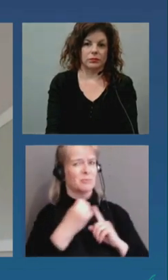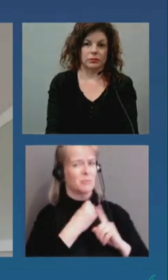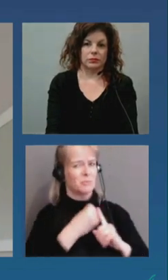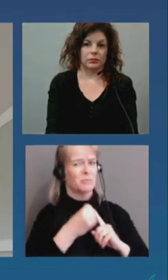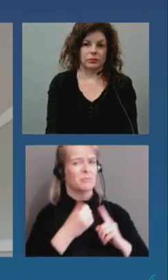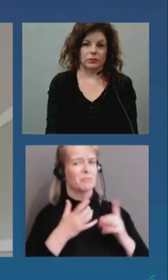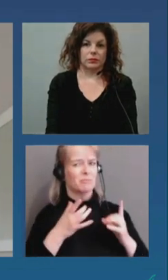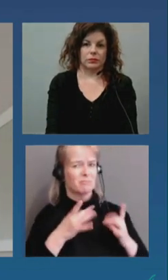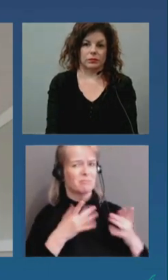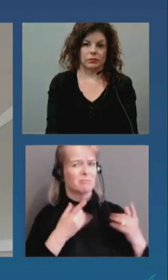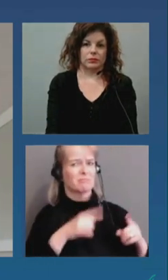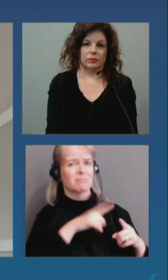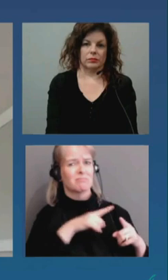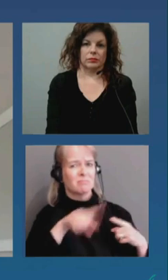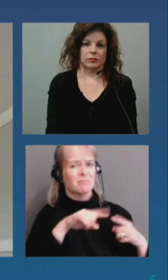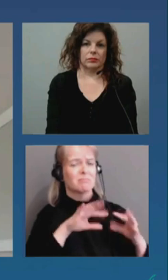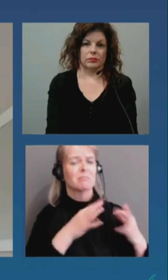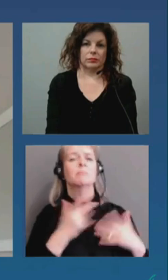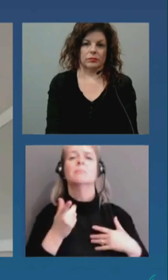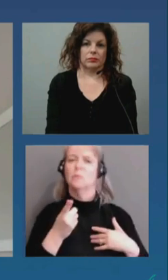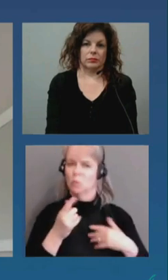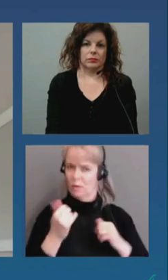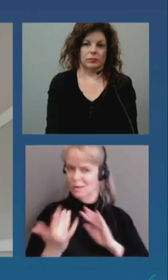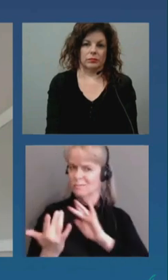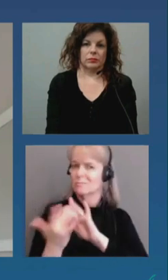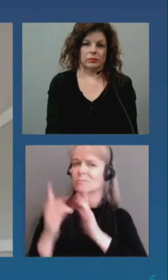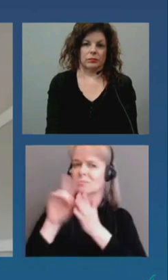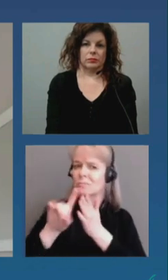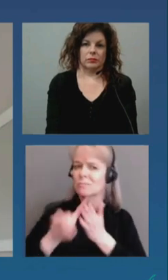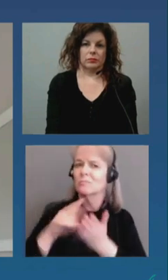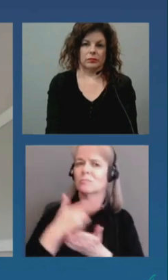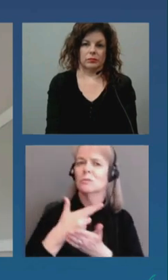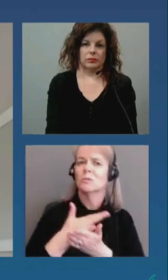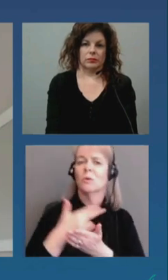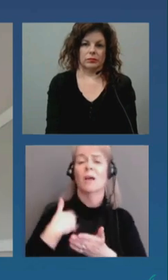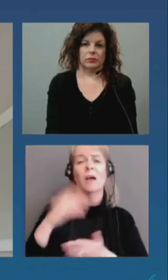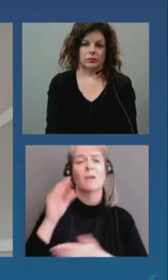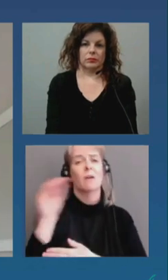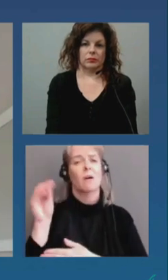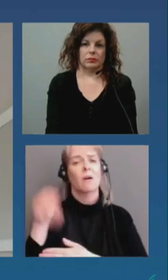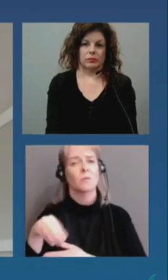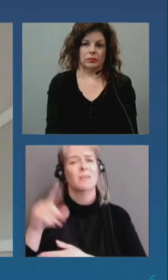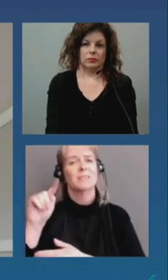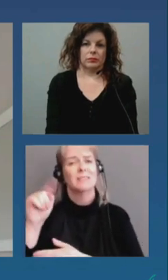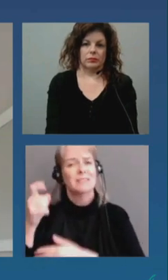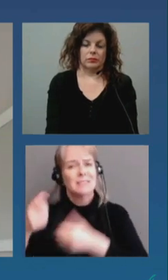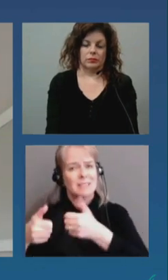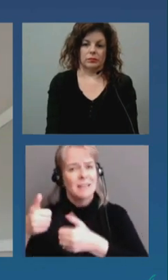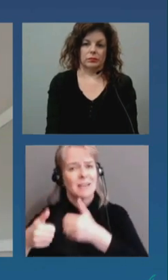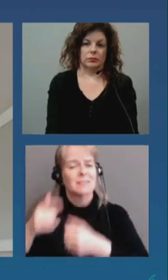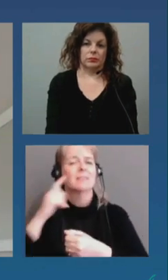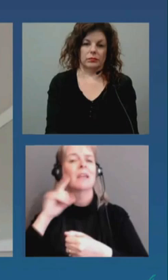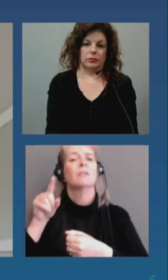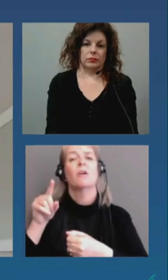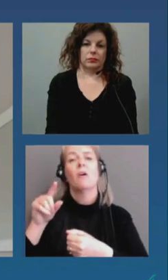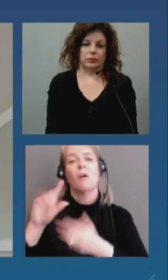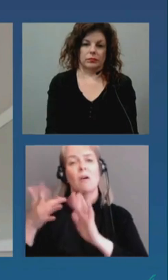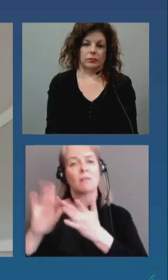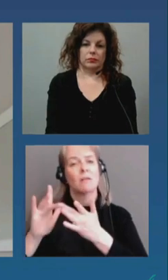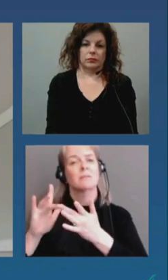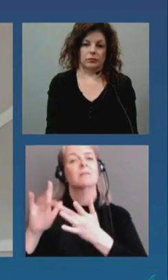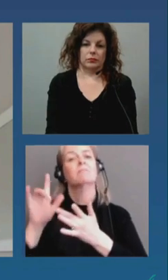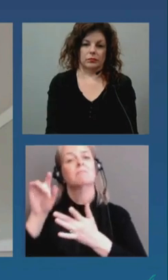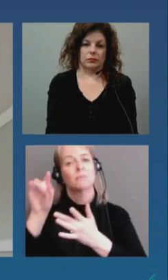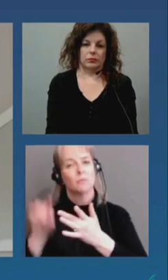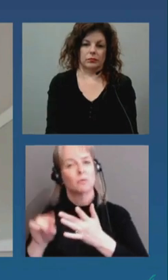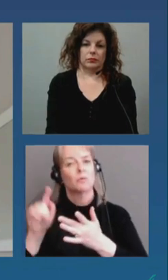resources including Ottawa's text and online chat tool unsafeathomeottawa.ca